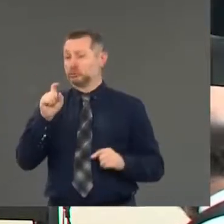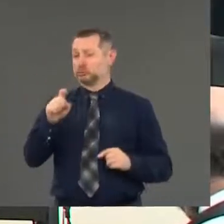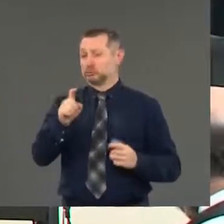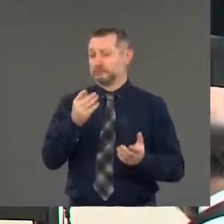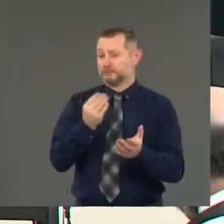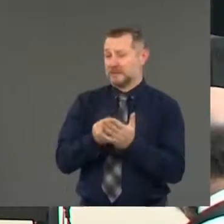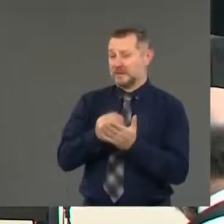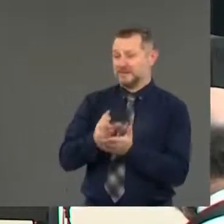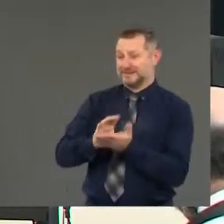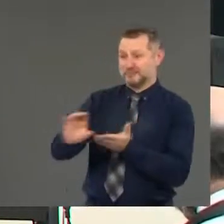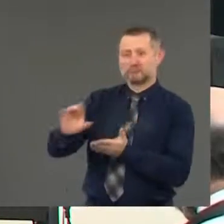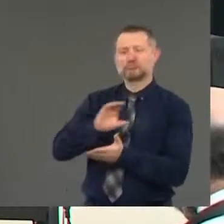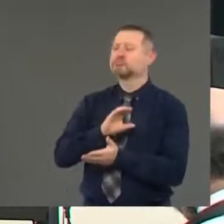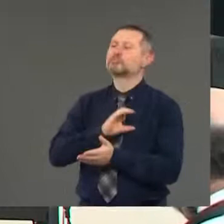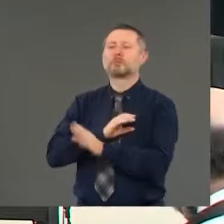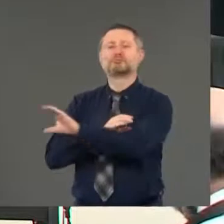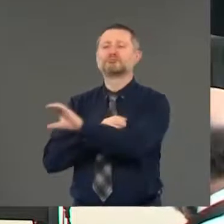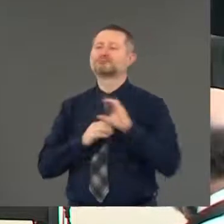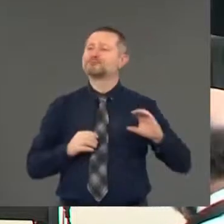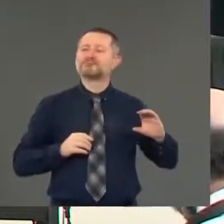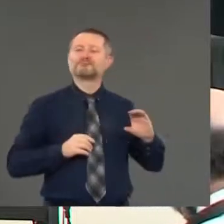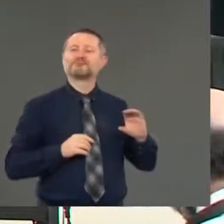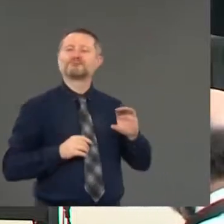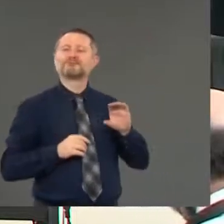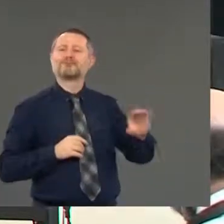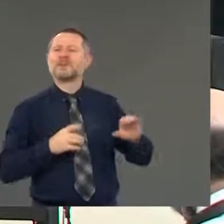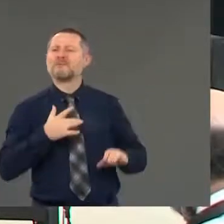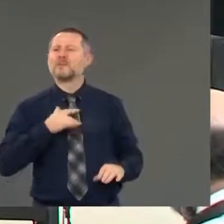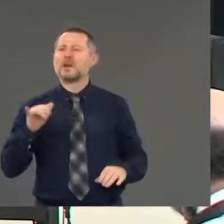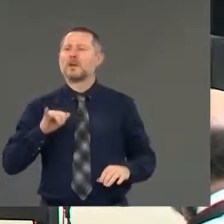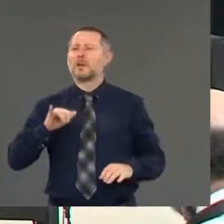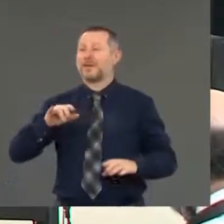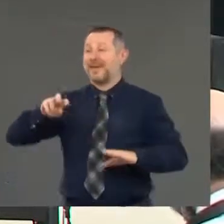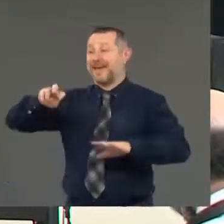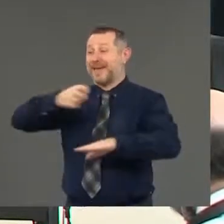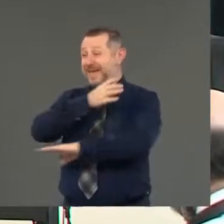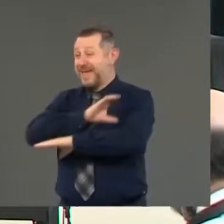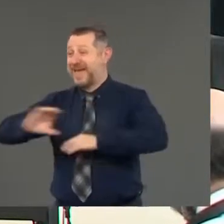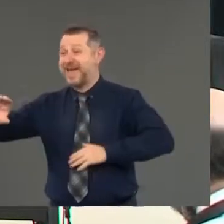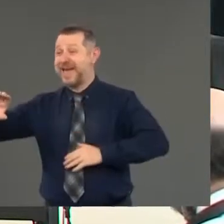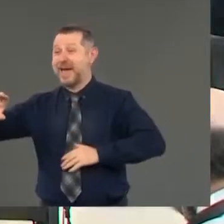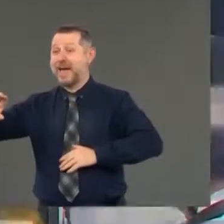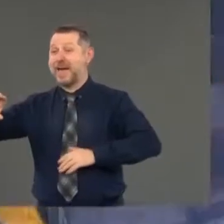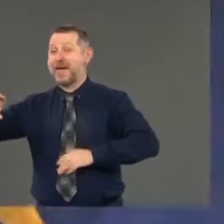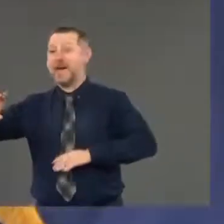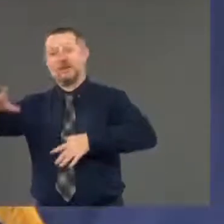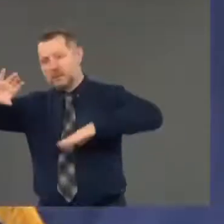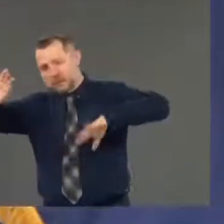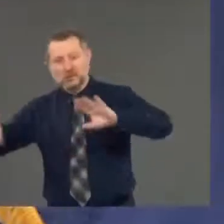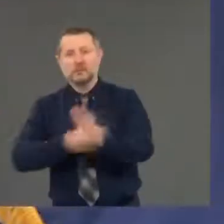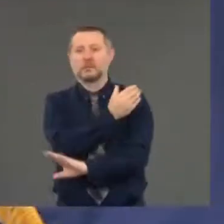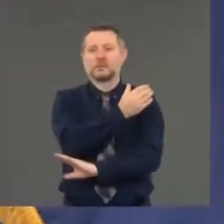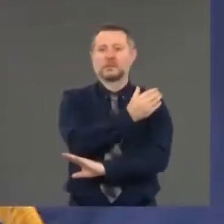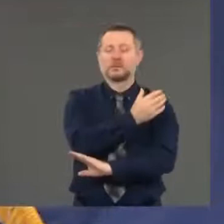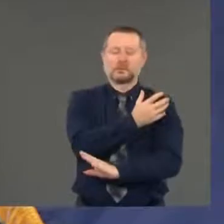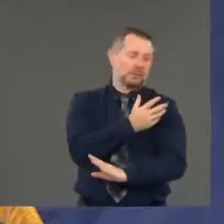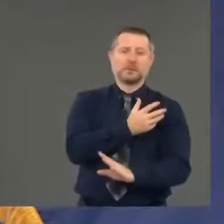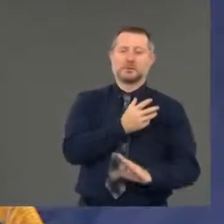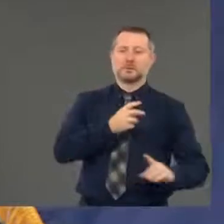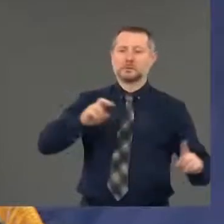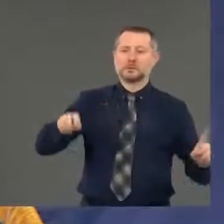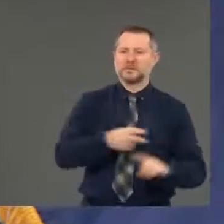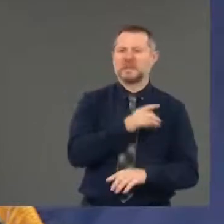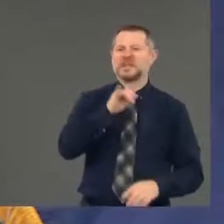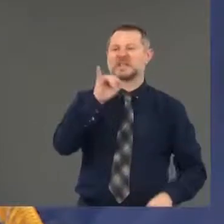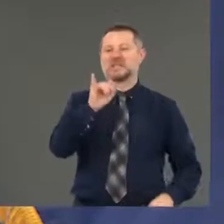to the other. And we fight one extreme with the other extreme. And that's not really the balance you're talking about either. Well, that's heat of the moment,